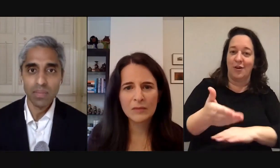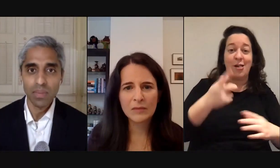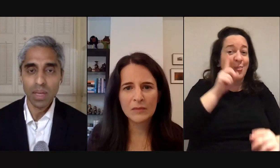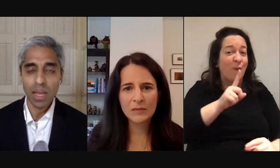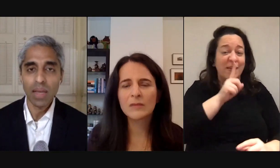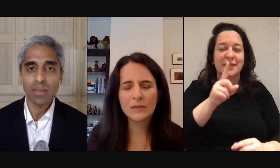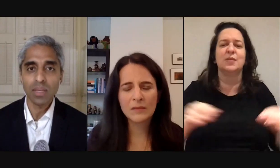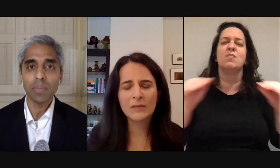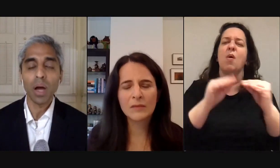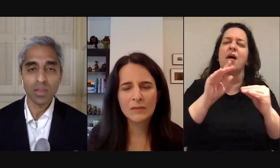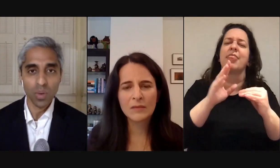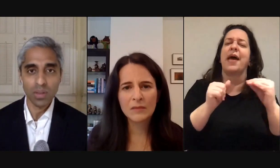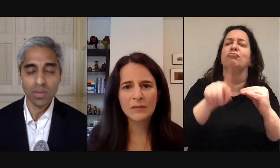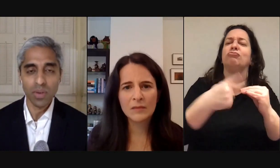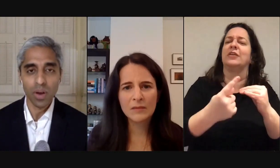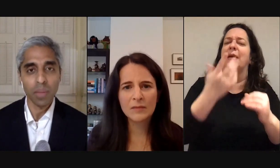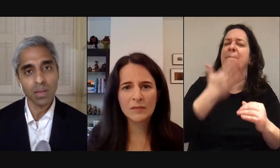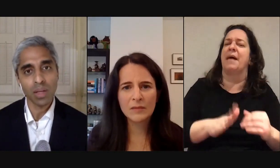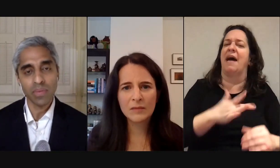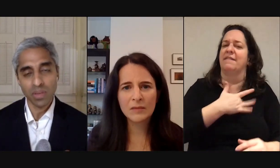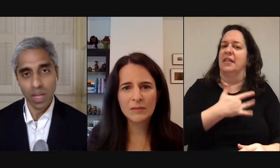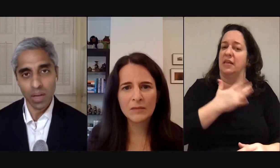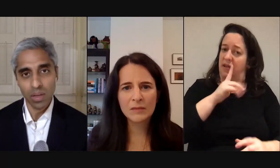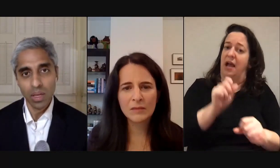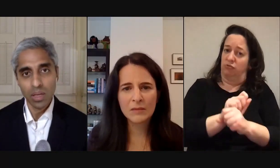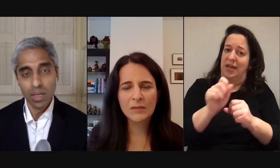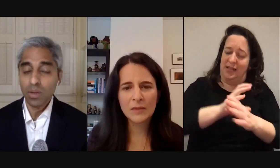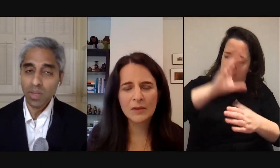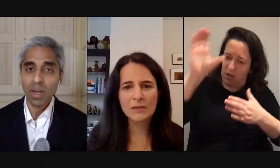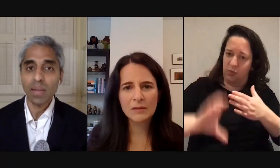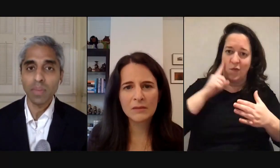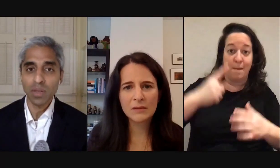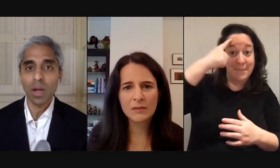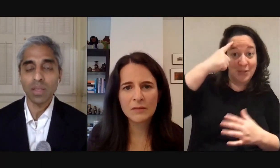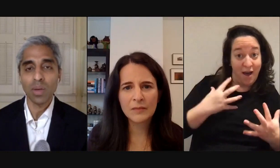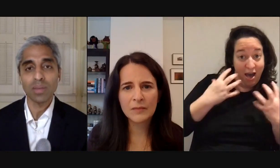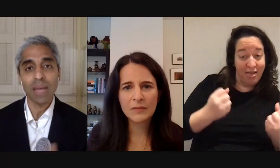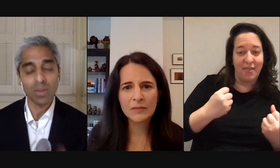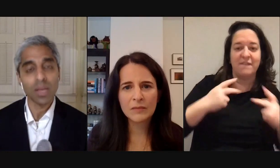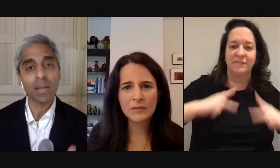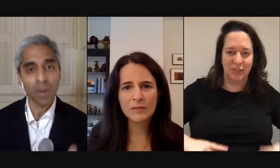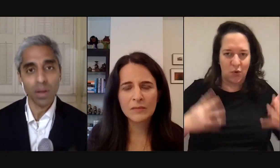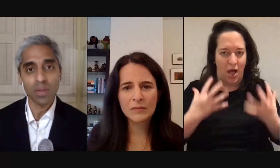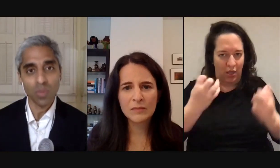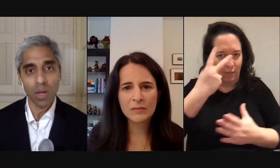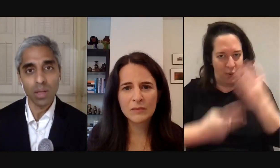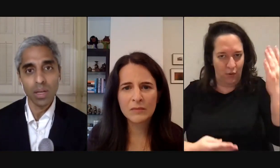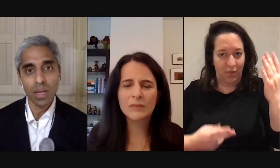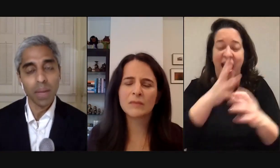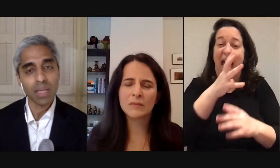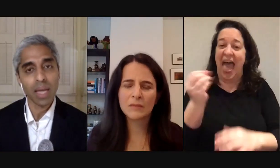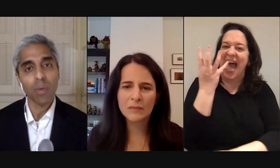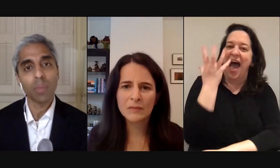bad feeling it has deep consequences for our mental and physical health it turns out it has major consequences outside of our health as